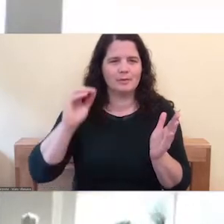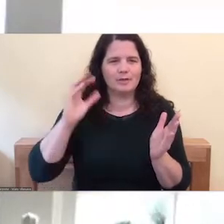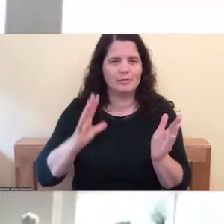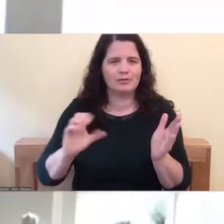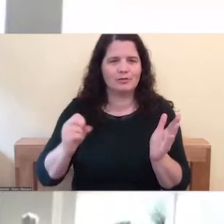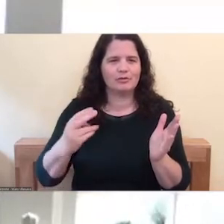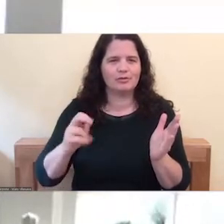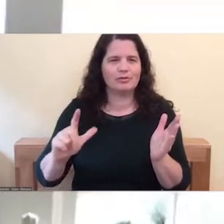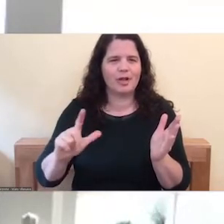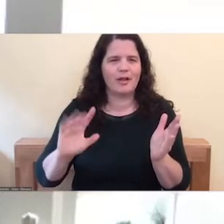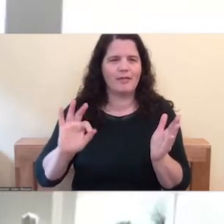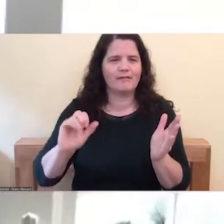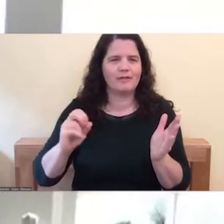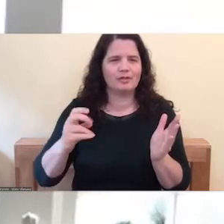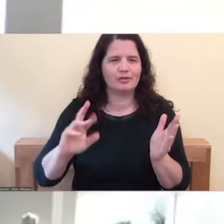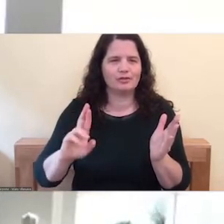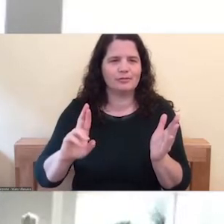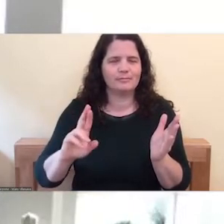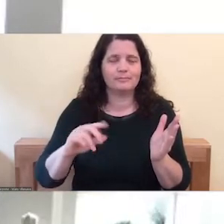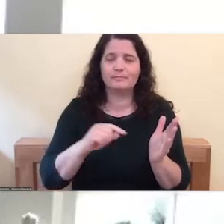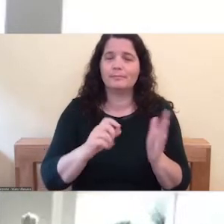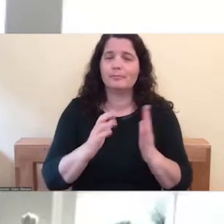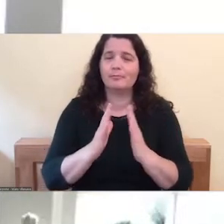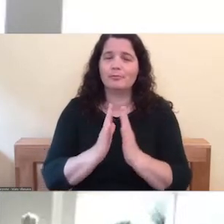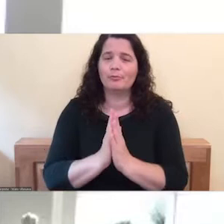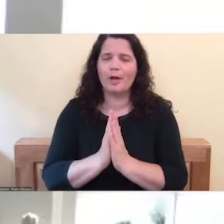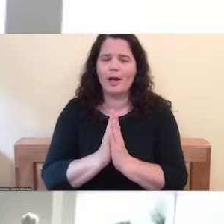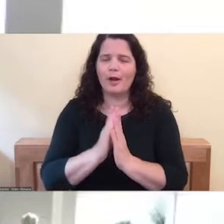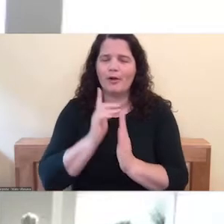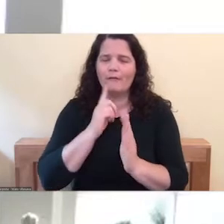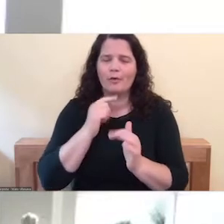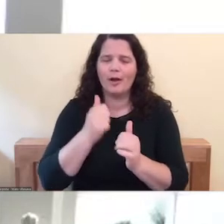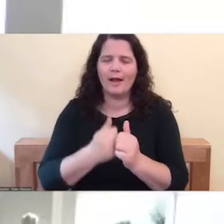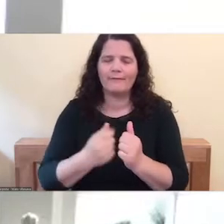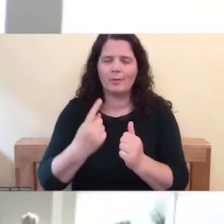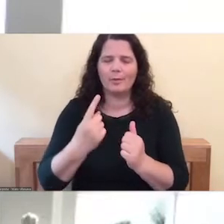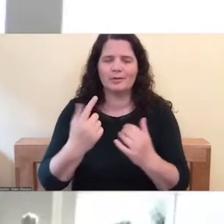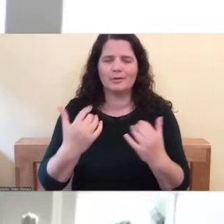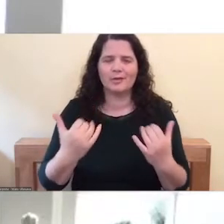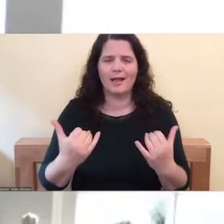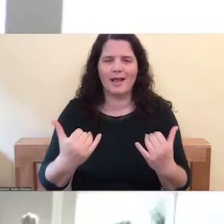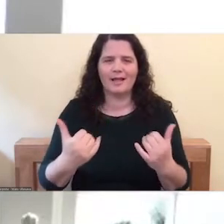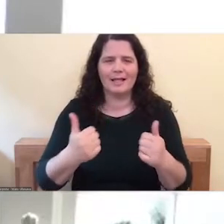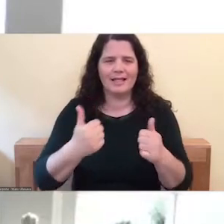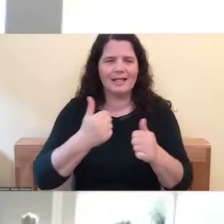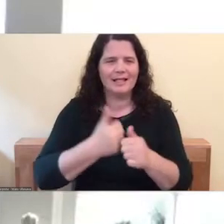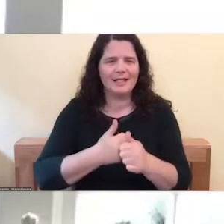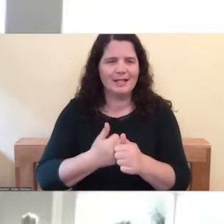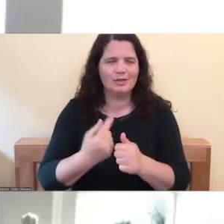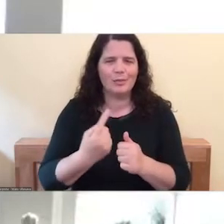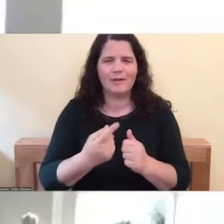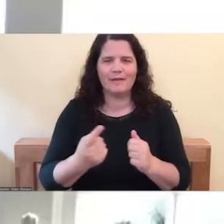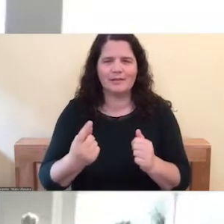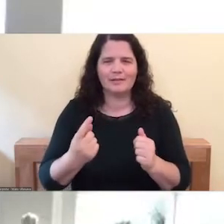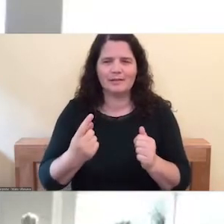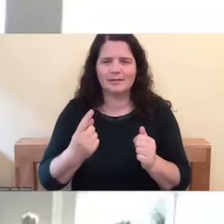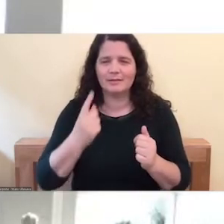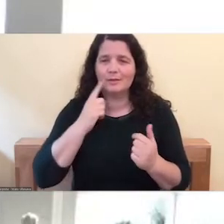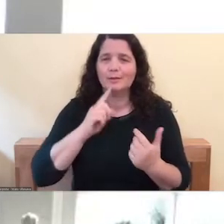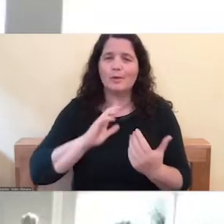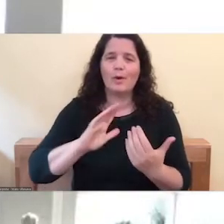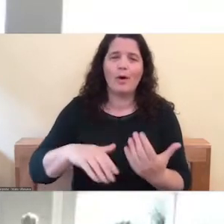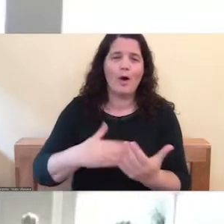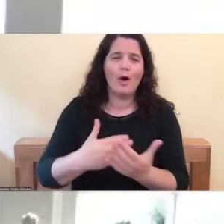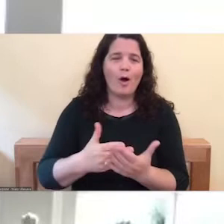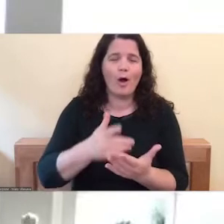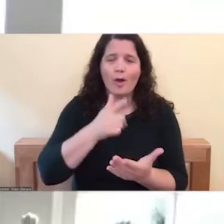A prayer for everyone today, each one of us. To all the mothers or to all those